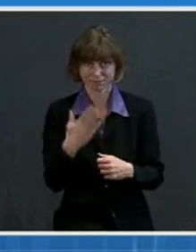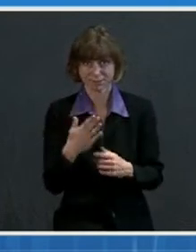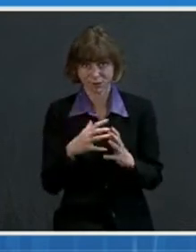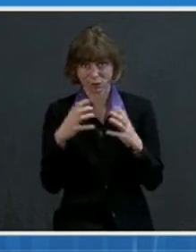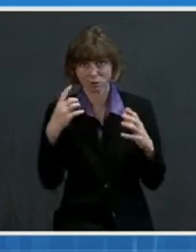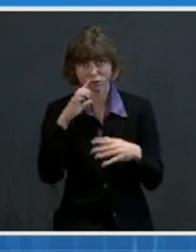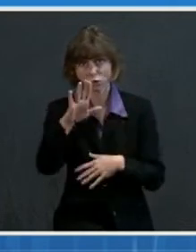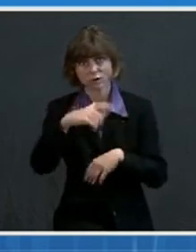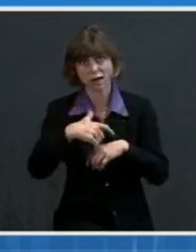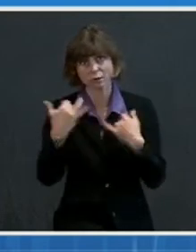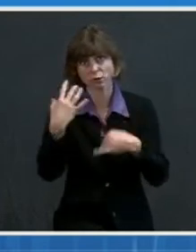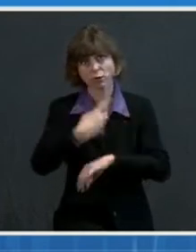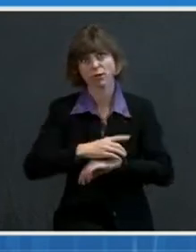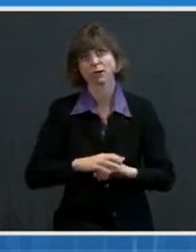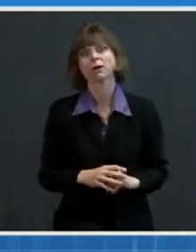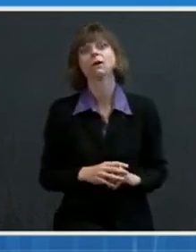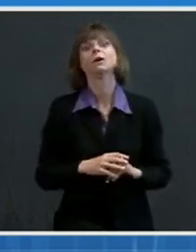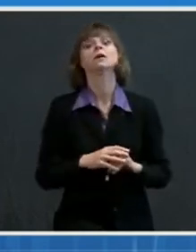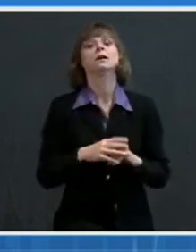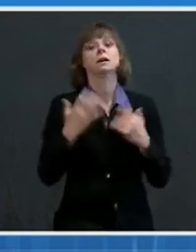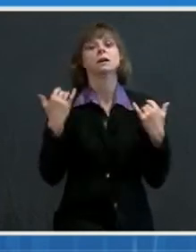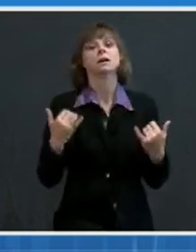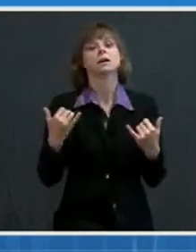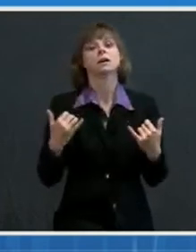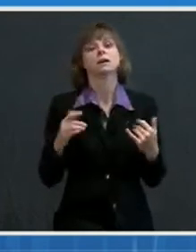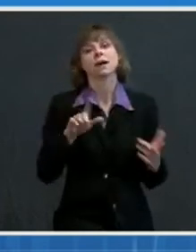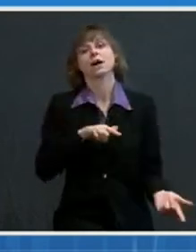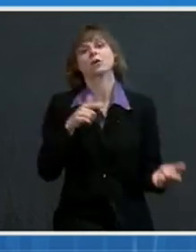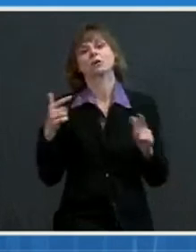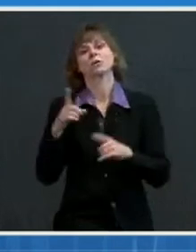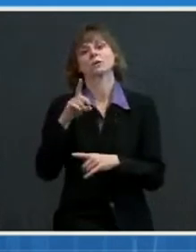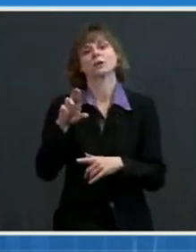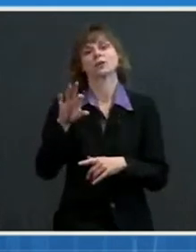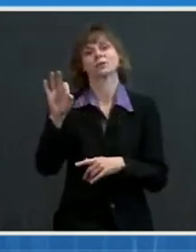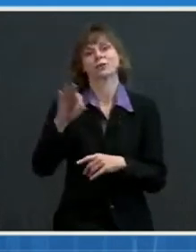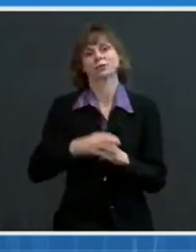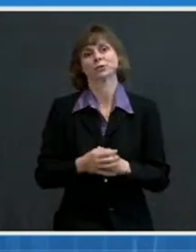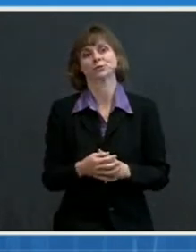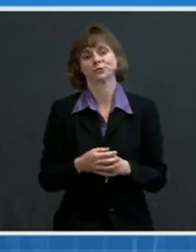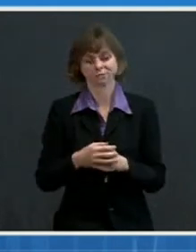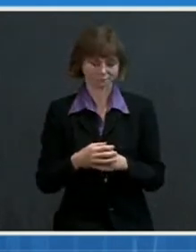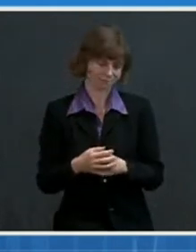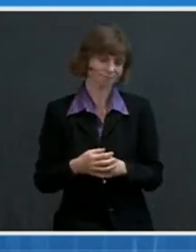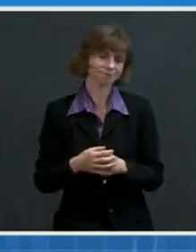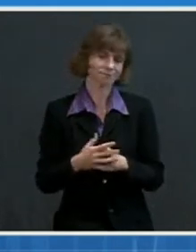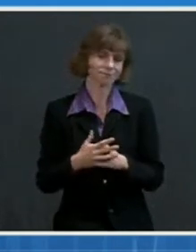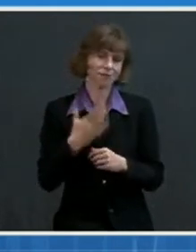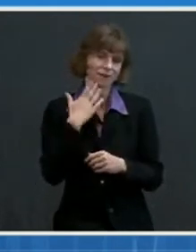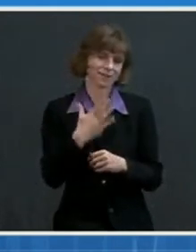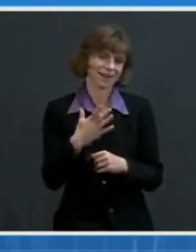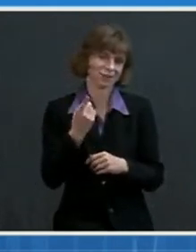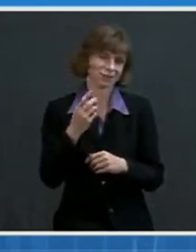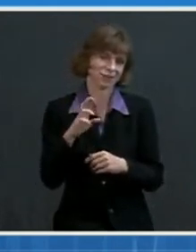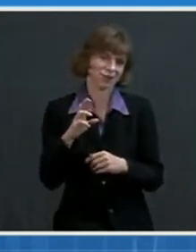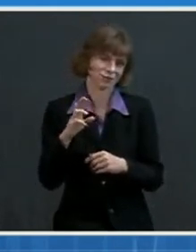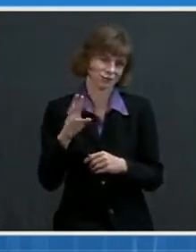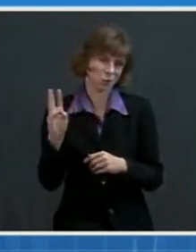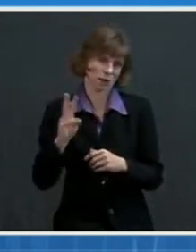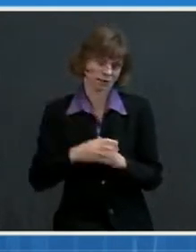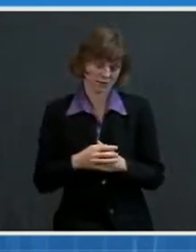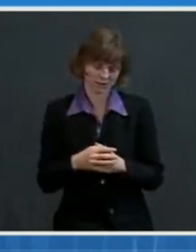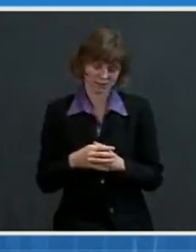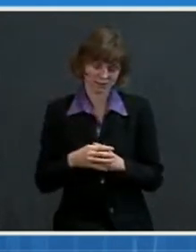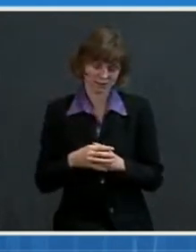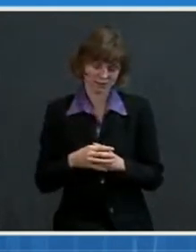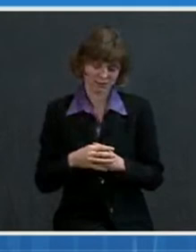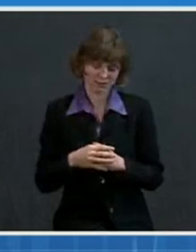for your time today. And I will now turn things over to Dr. Fauci. Dr. Thank you very much, Dr. Walensky. I'd like to just spend a couple of